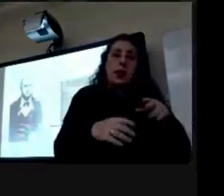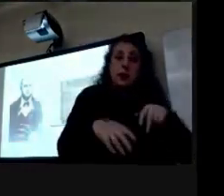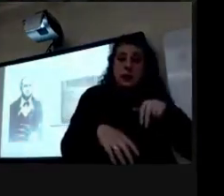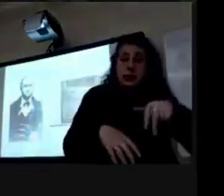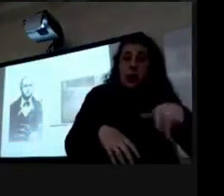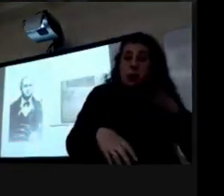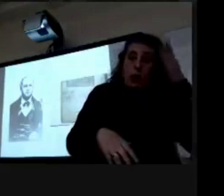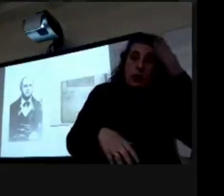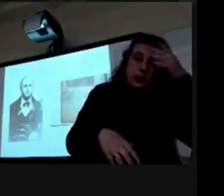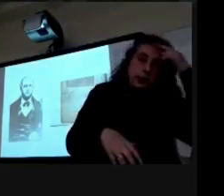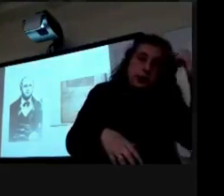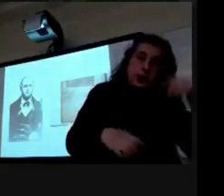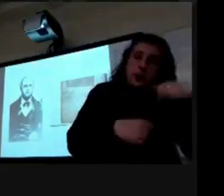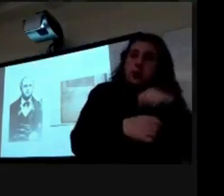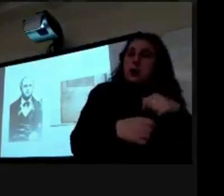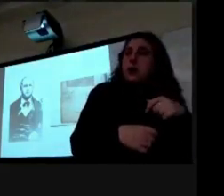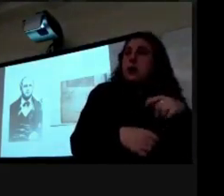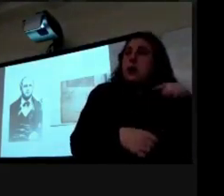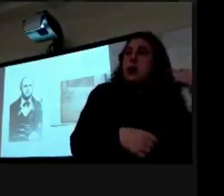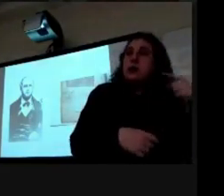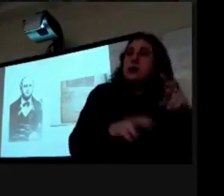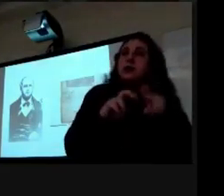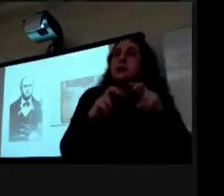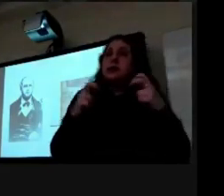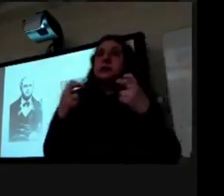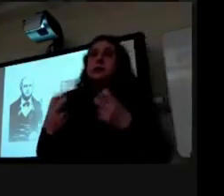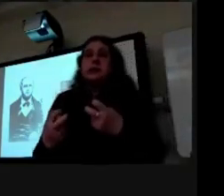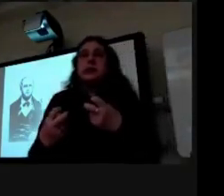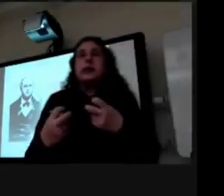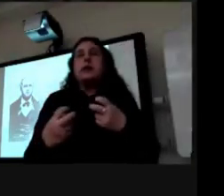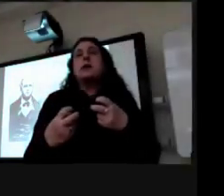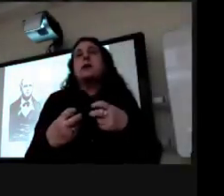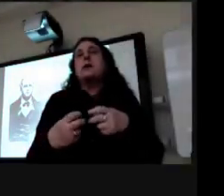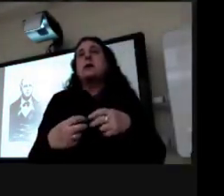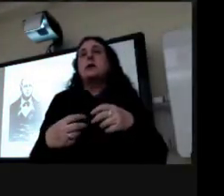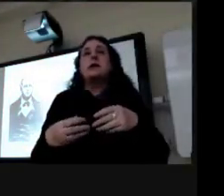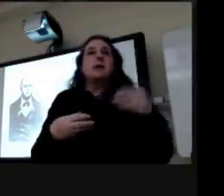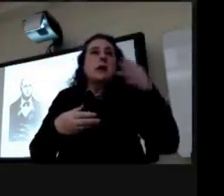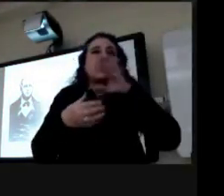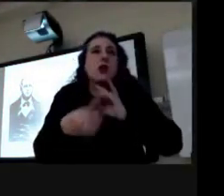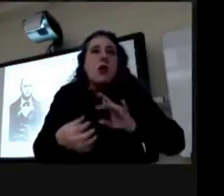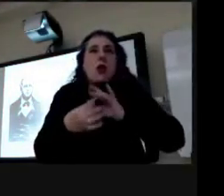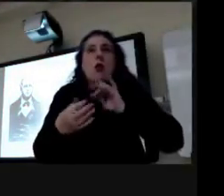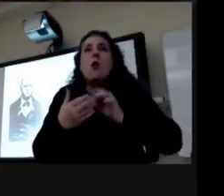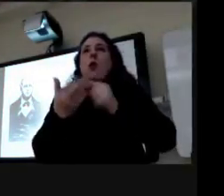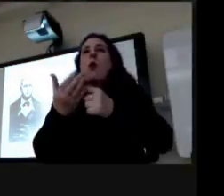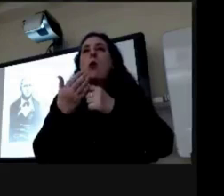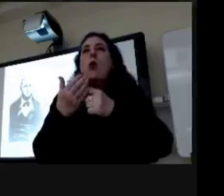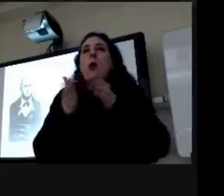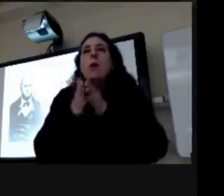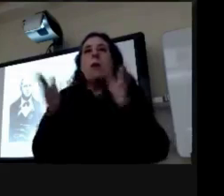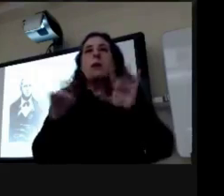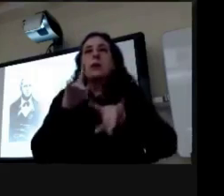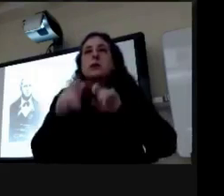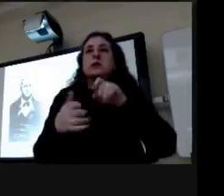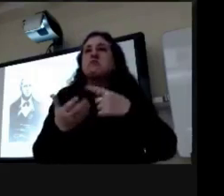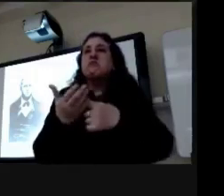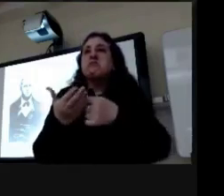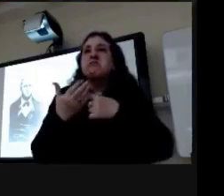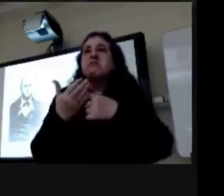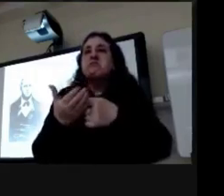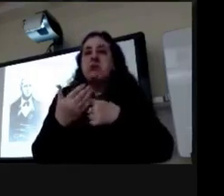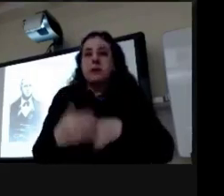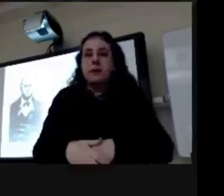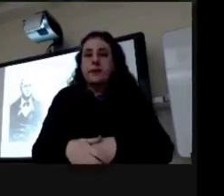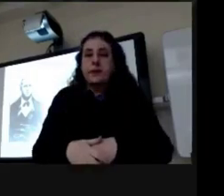mr lincoln used to drop in and sit for hours with friends and neighbors around the drugstore still swapping stories and discussing public questions unquote